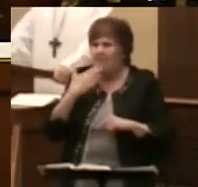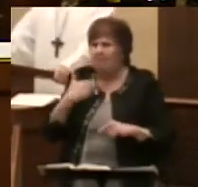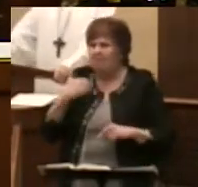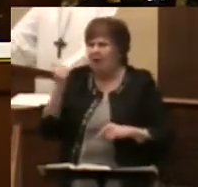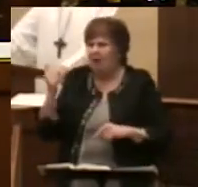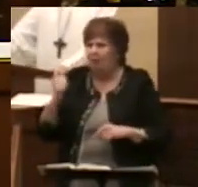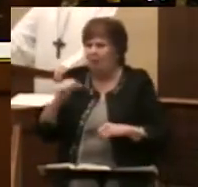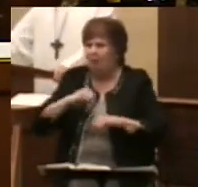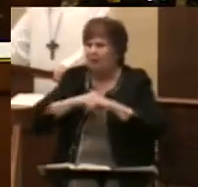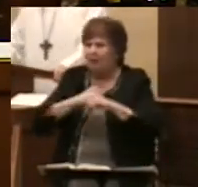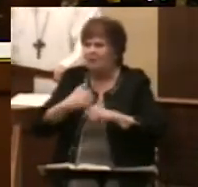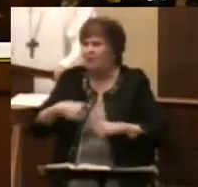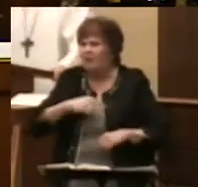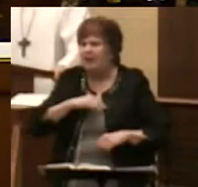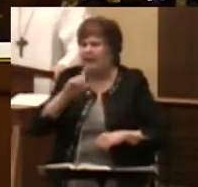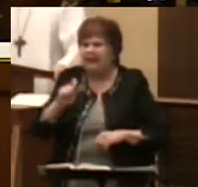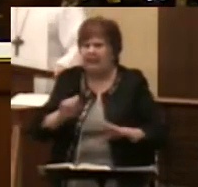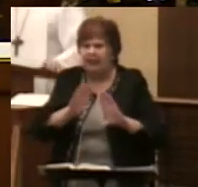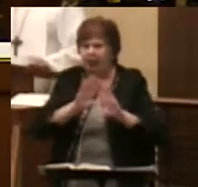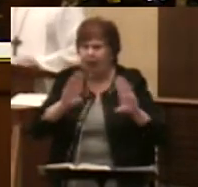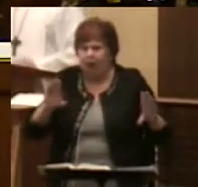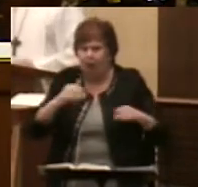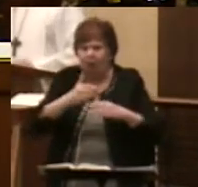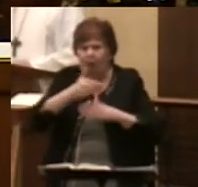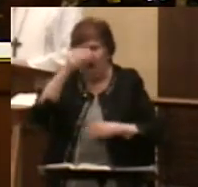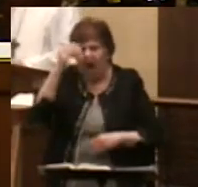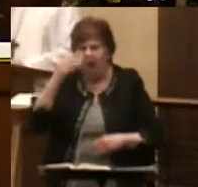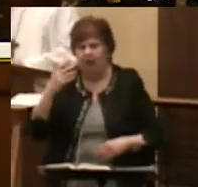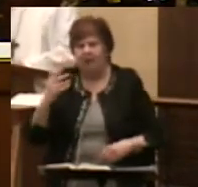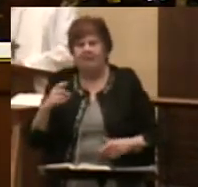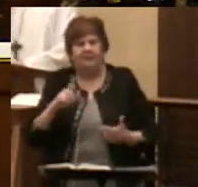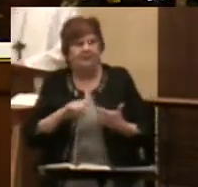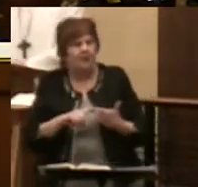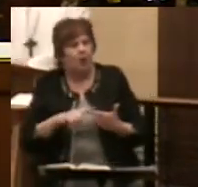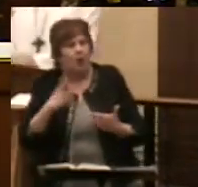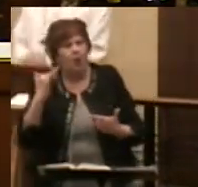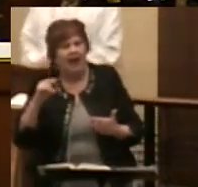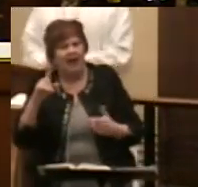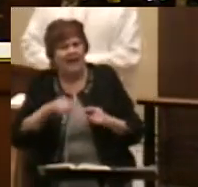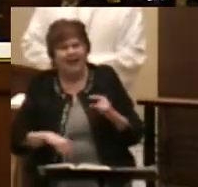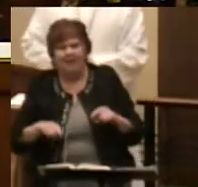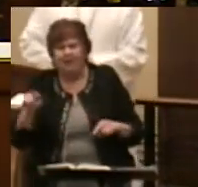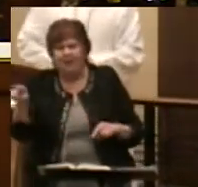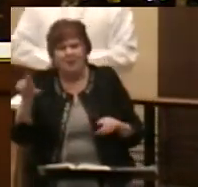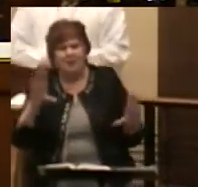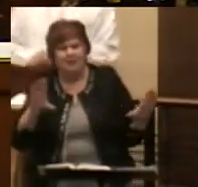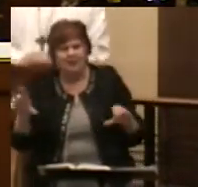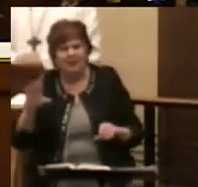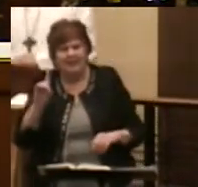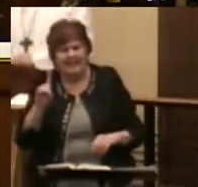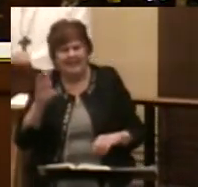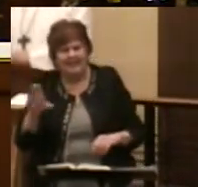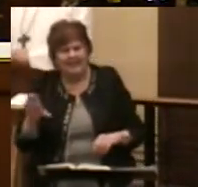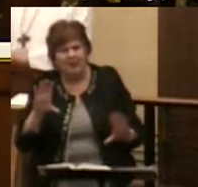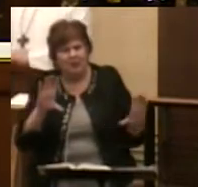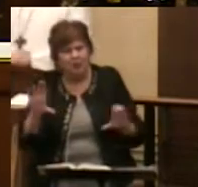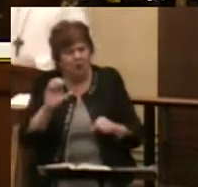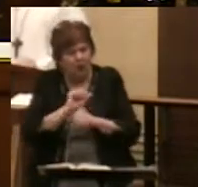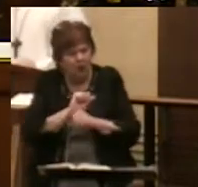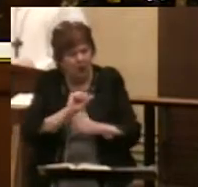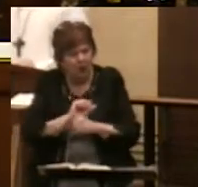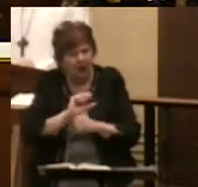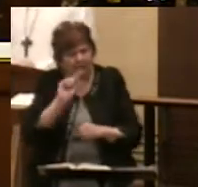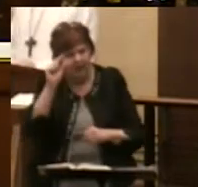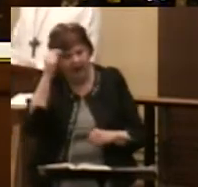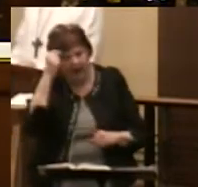need a wall. Why can't those folks in D.C. just get it together, do the work of government, compromise, and